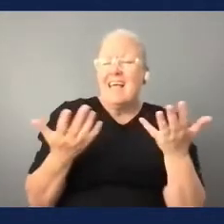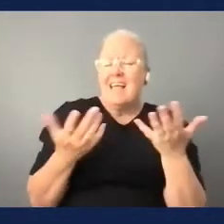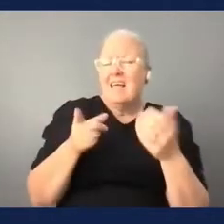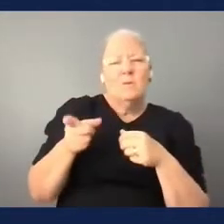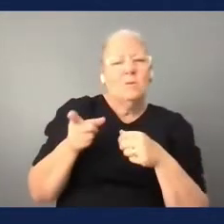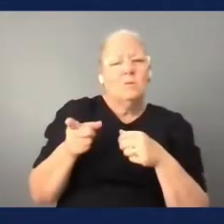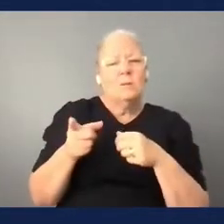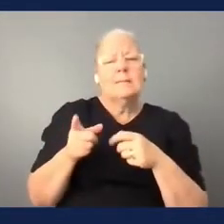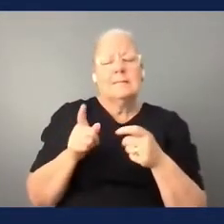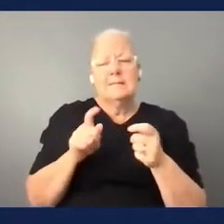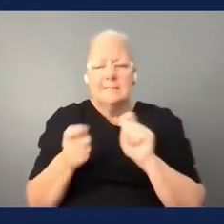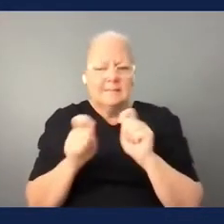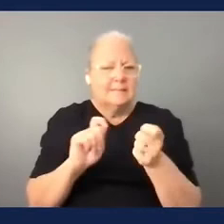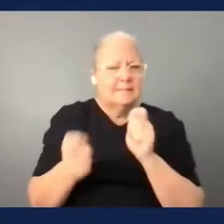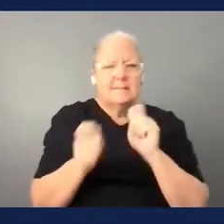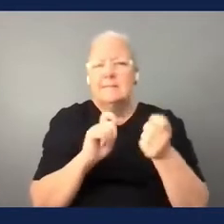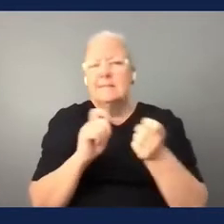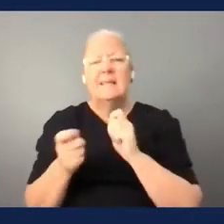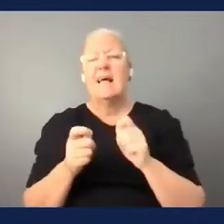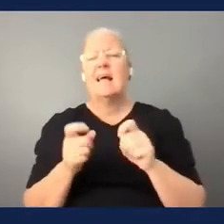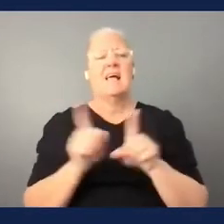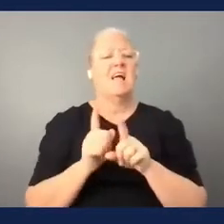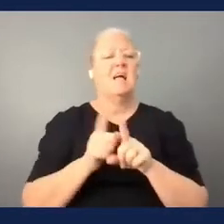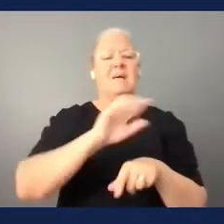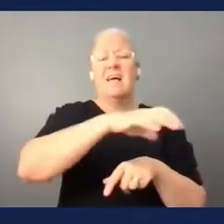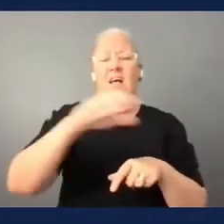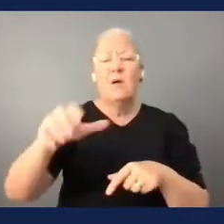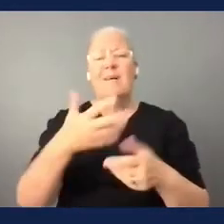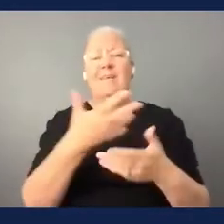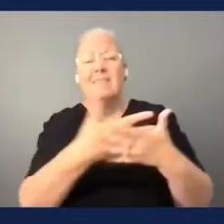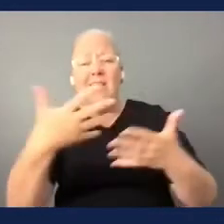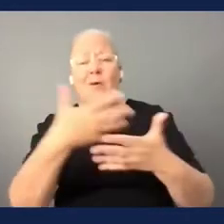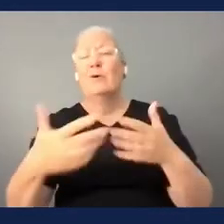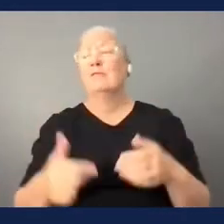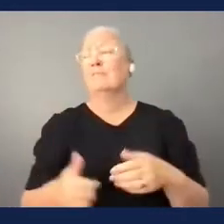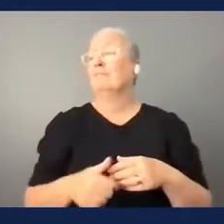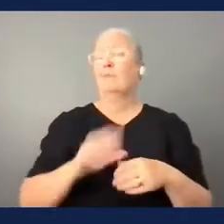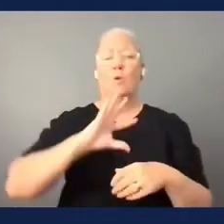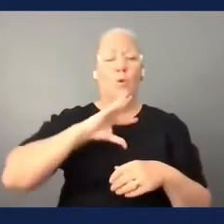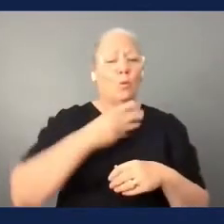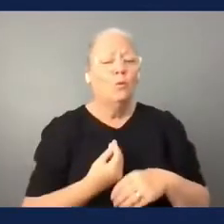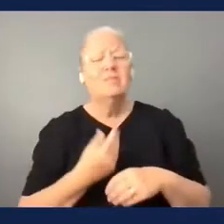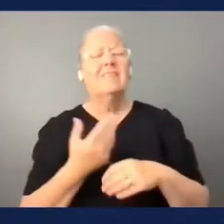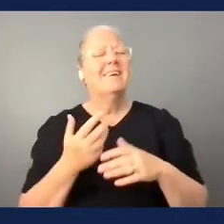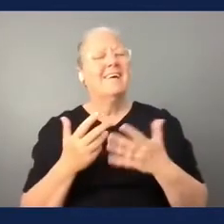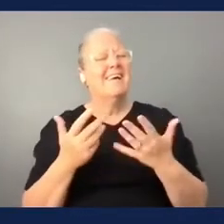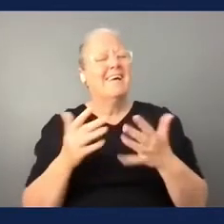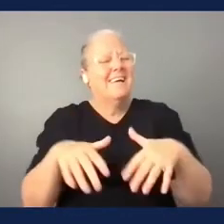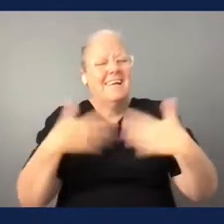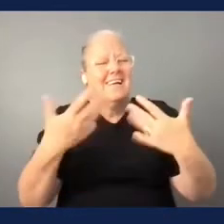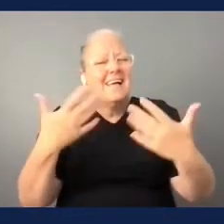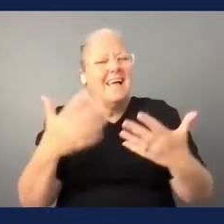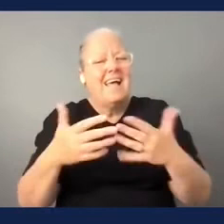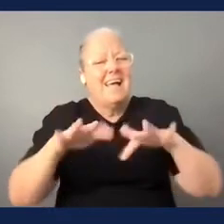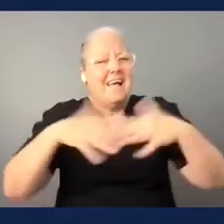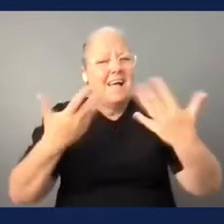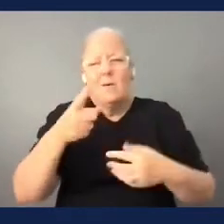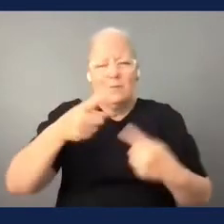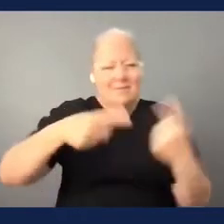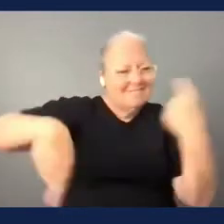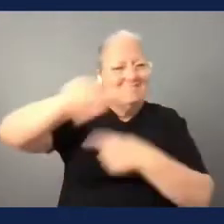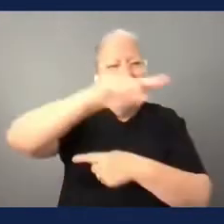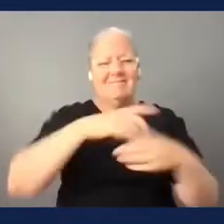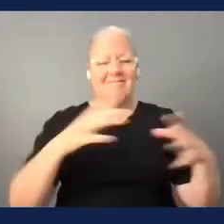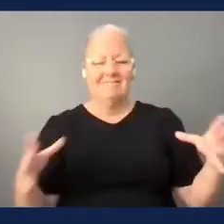um countries languages cultures how can you bring this uh organizations together and and transfer really